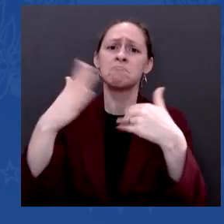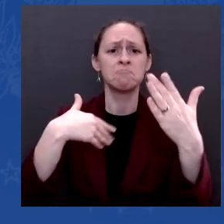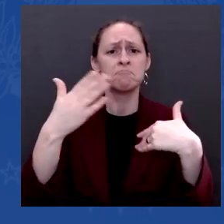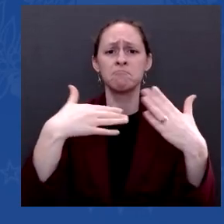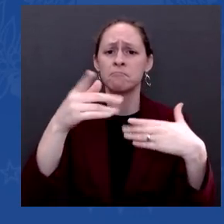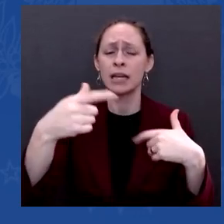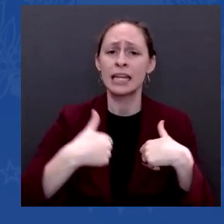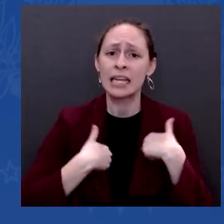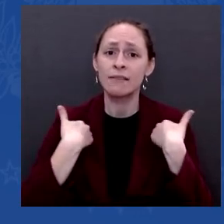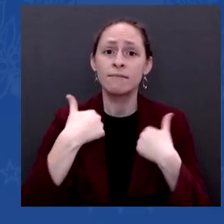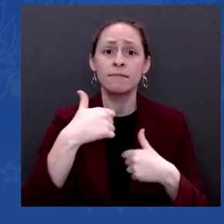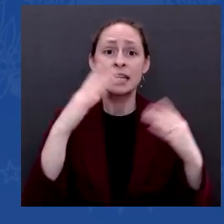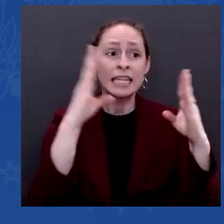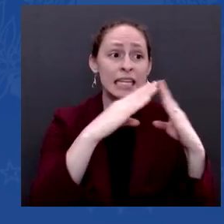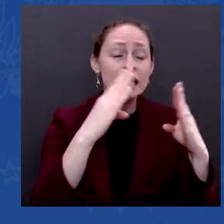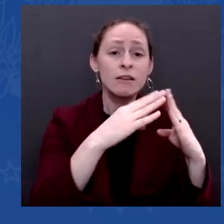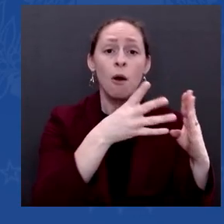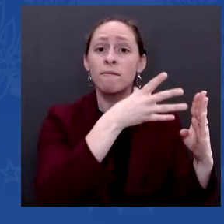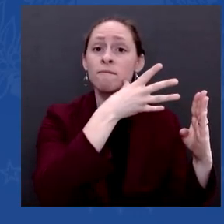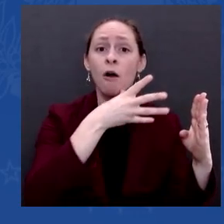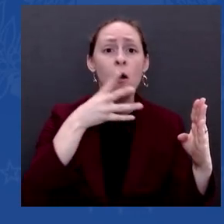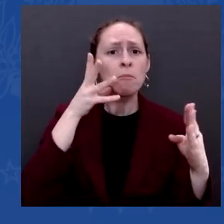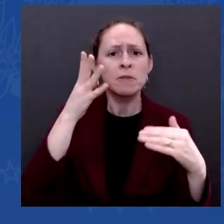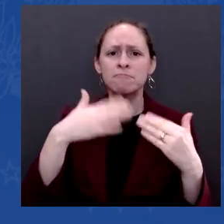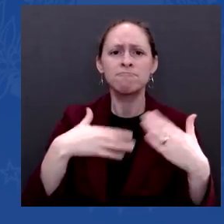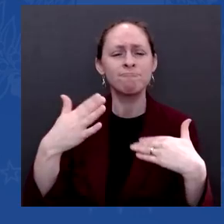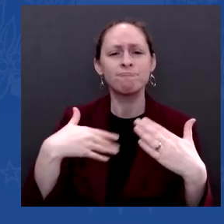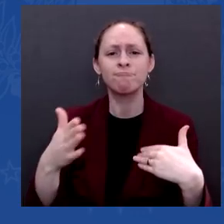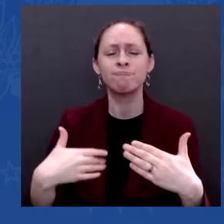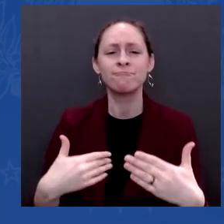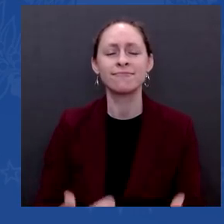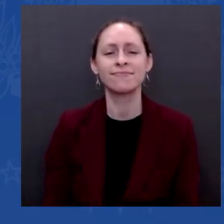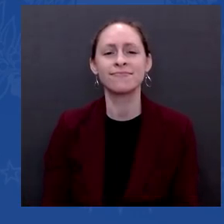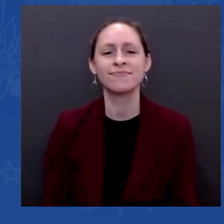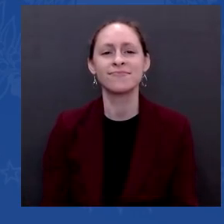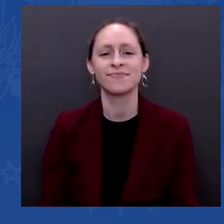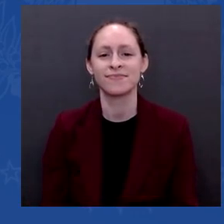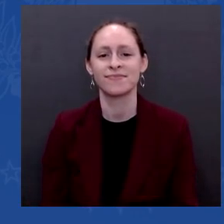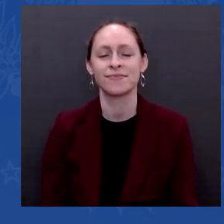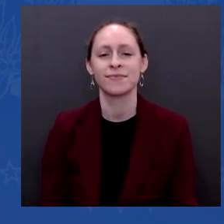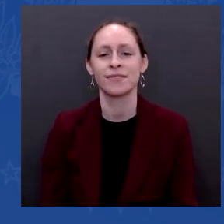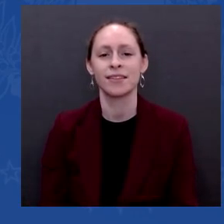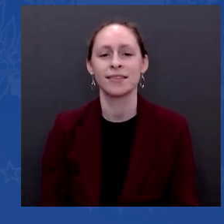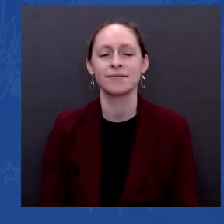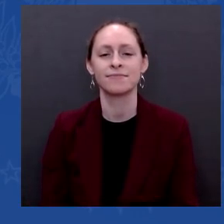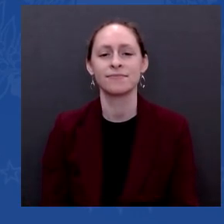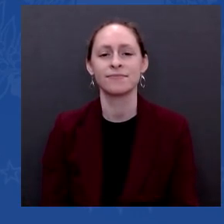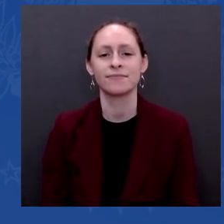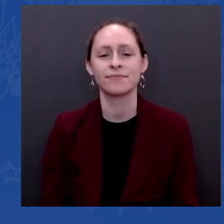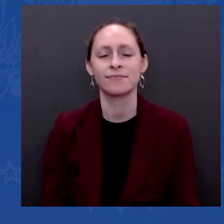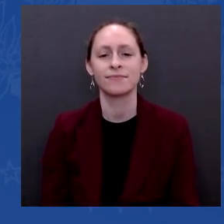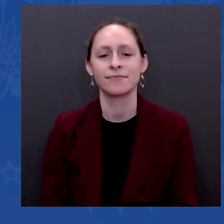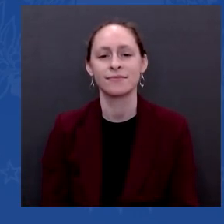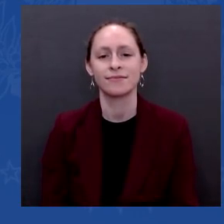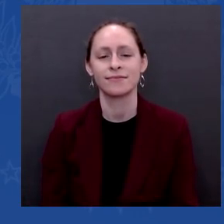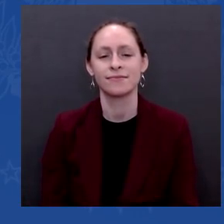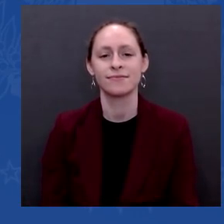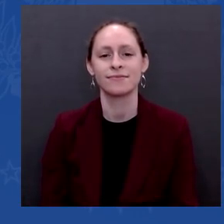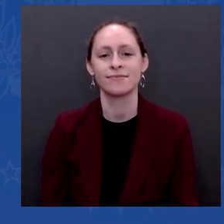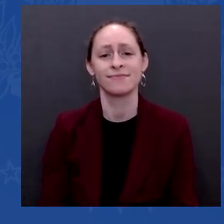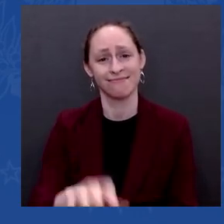Still, for all this progress, I know there's a lot of frustration and fatigue in this country. And we know why.